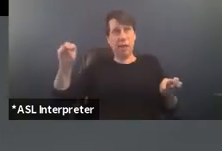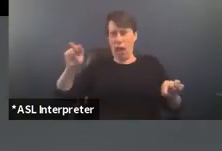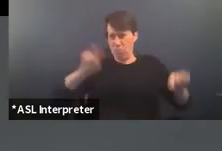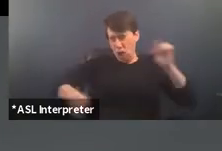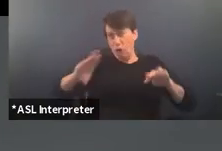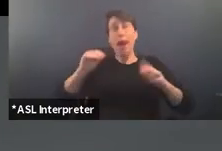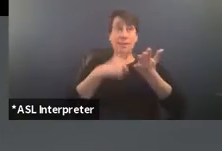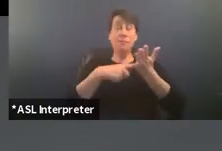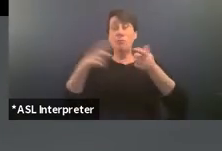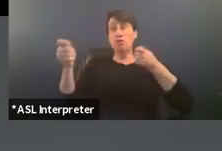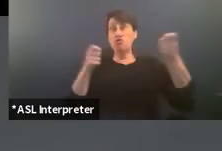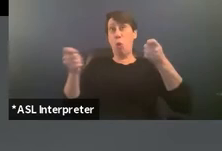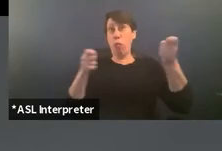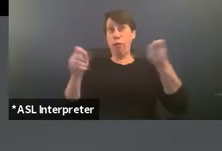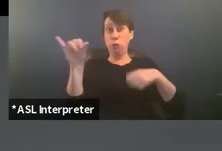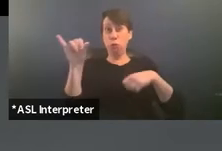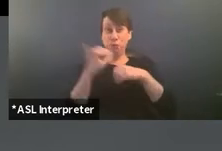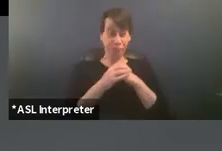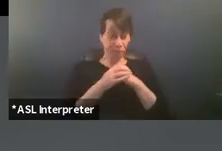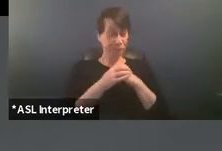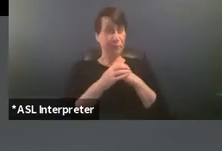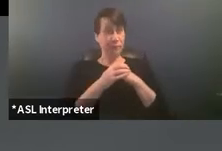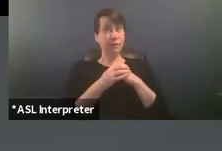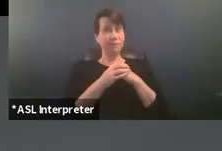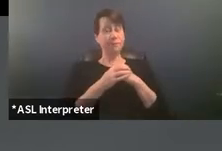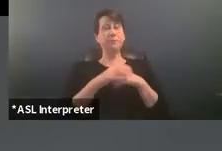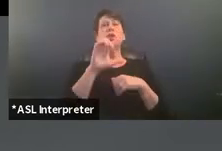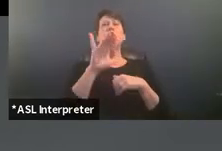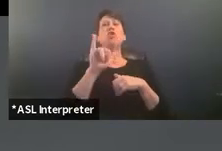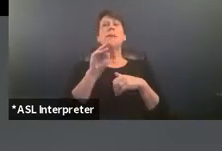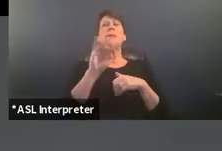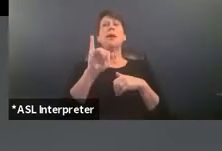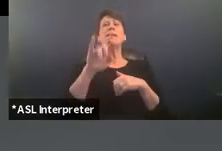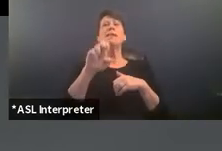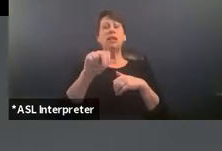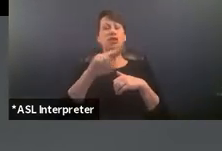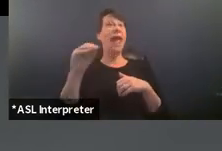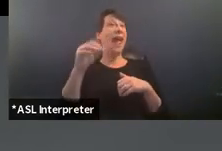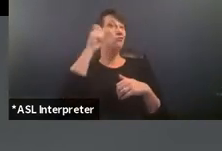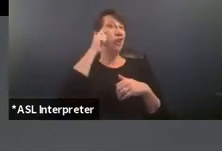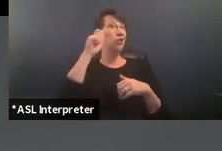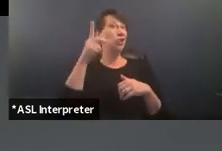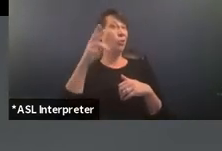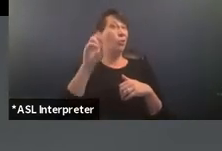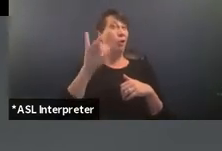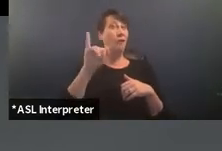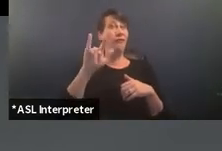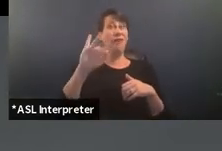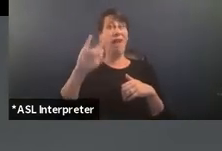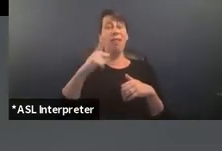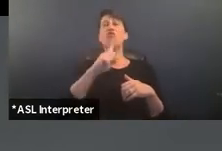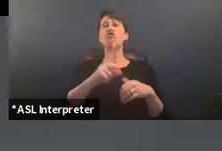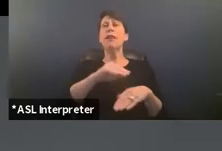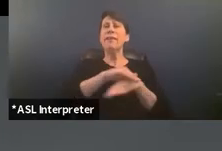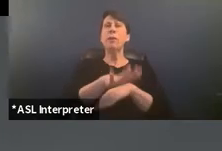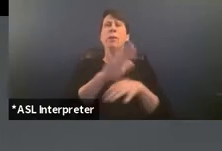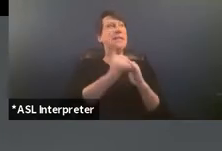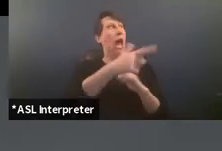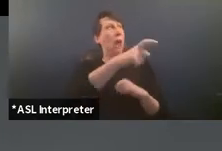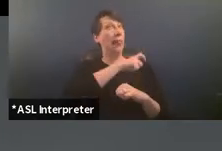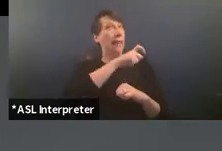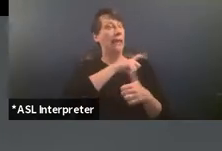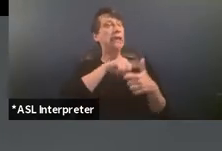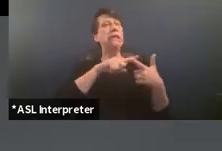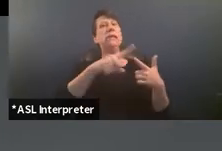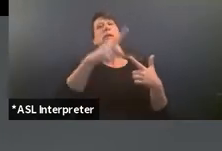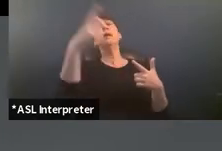control criminalization and racial profiling really shape and influence how police how